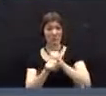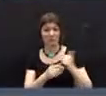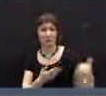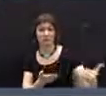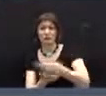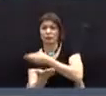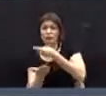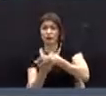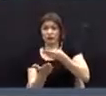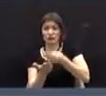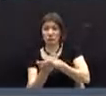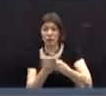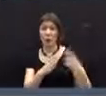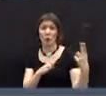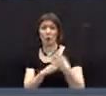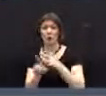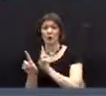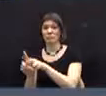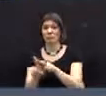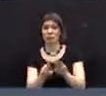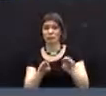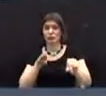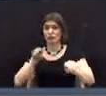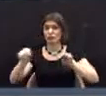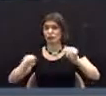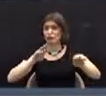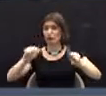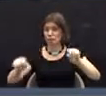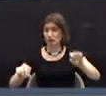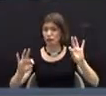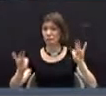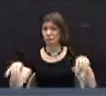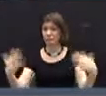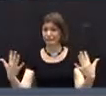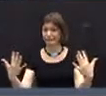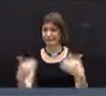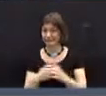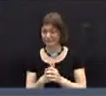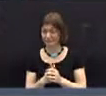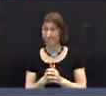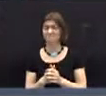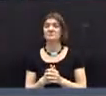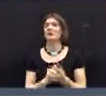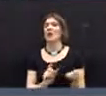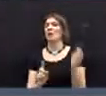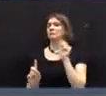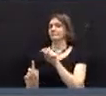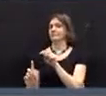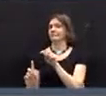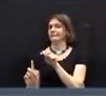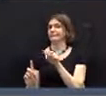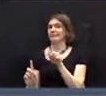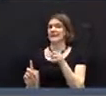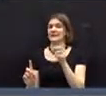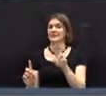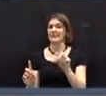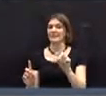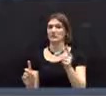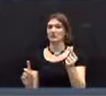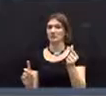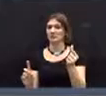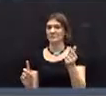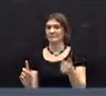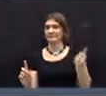and expend to defray its expenses and liabilities. And the chair recognizes Mr. Gartenstein.